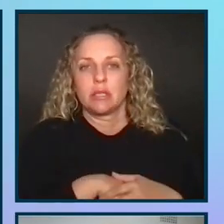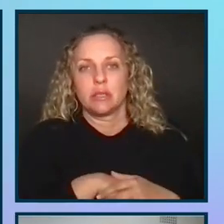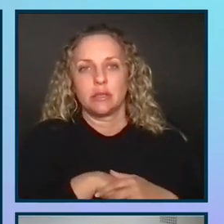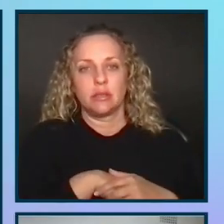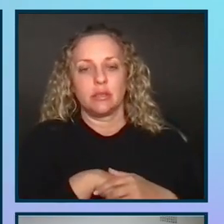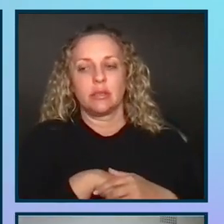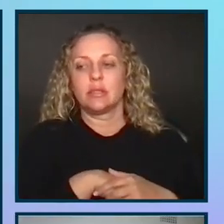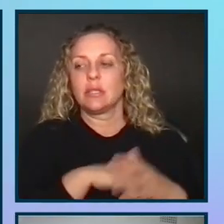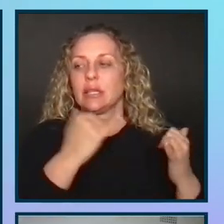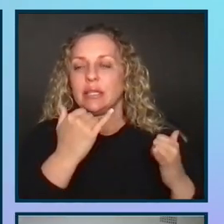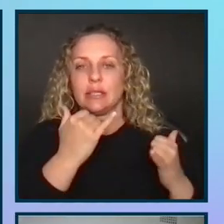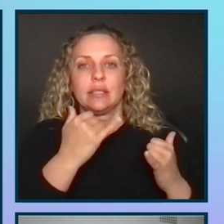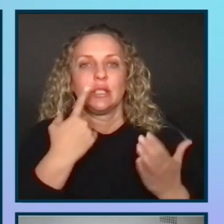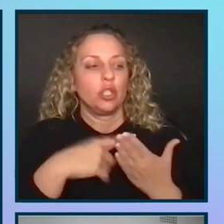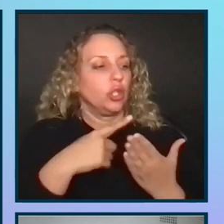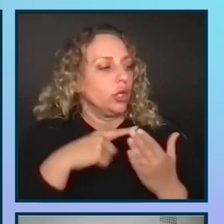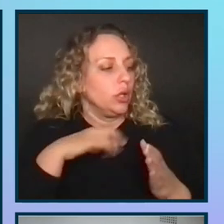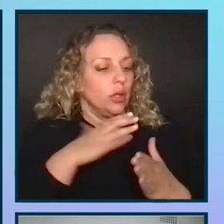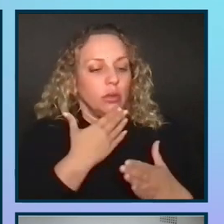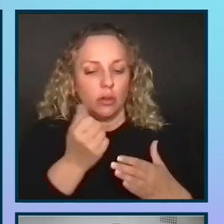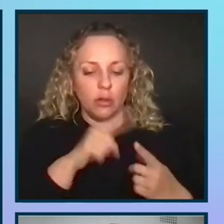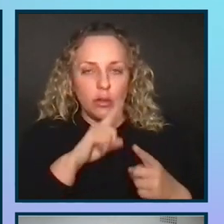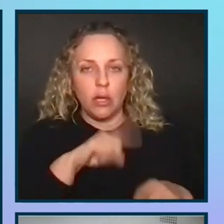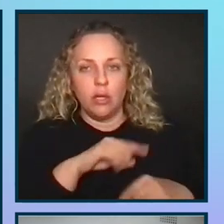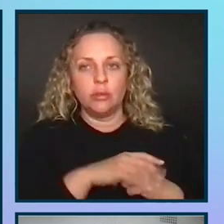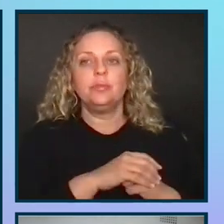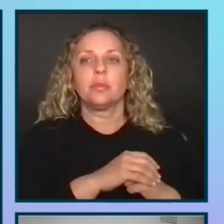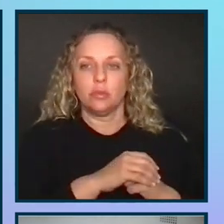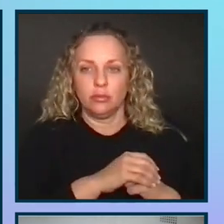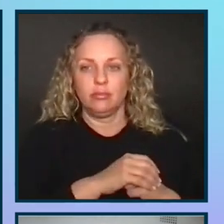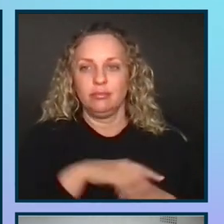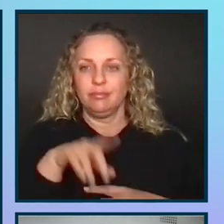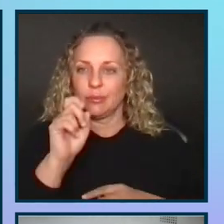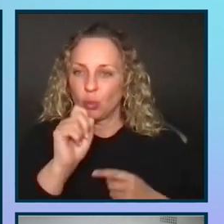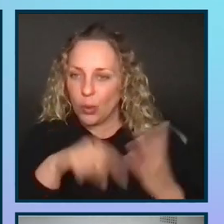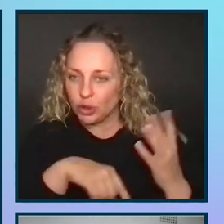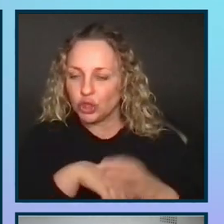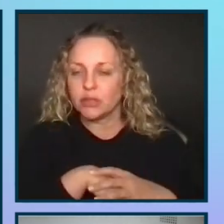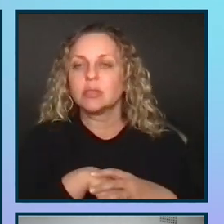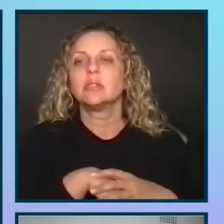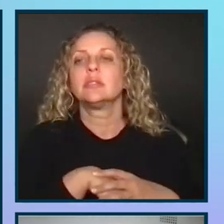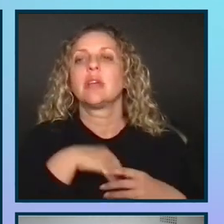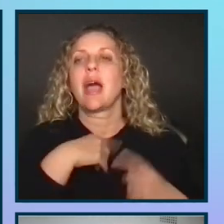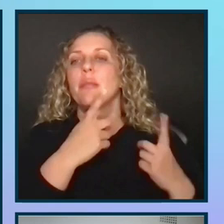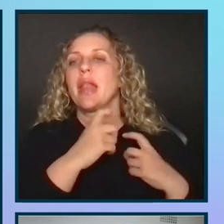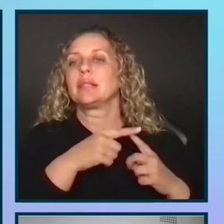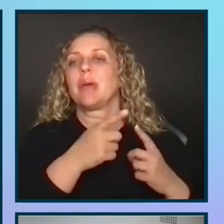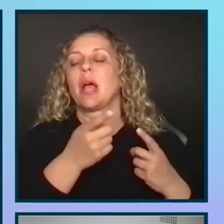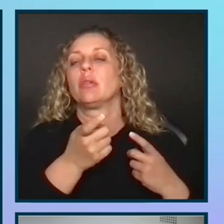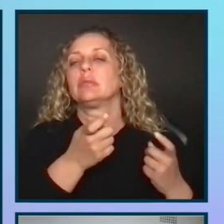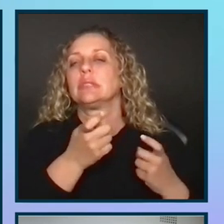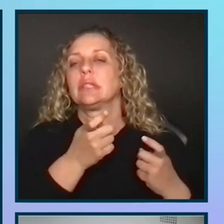In this talk I'll be doing my best to answer the most common questions I have been asked about conducting moderated